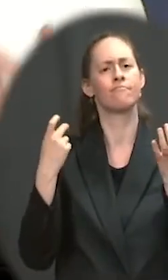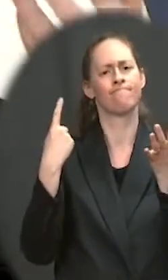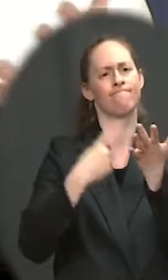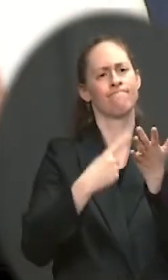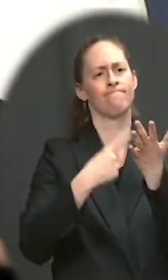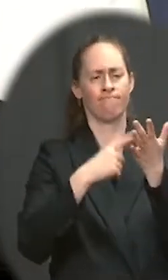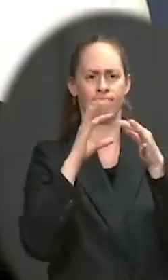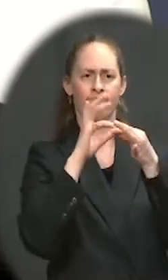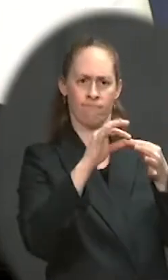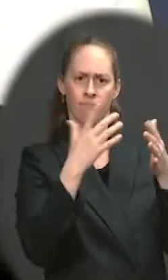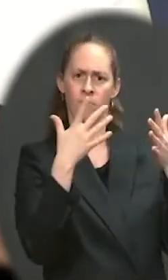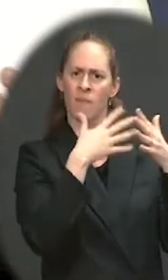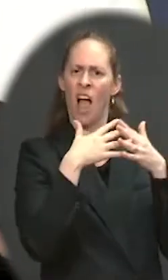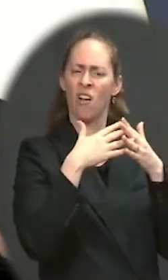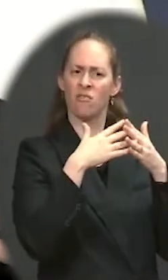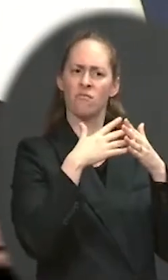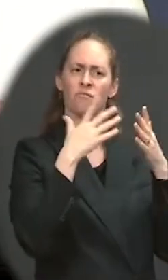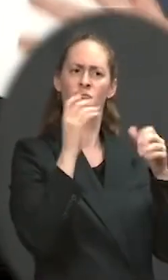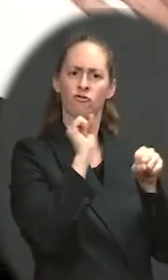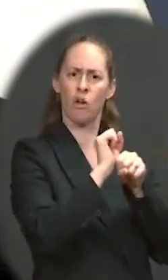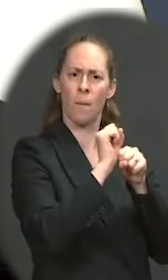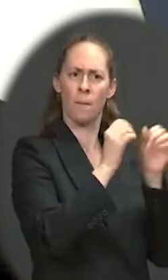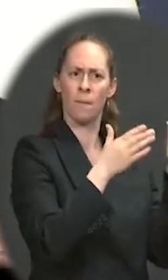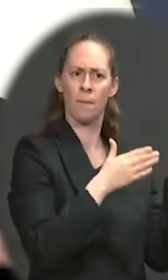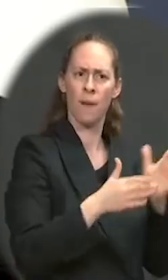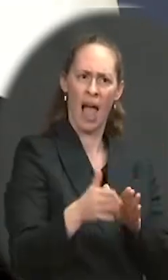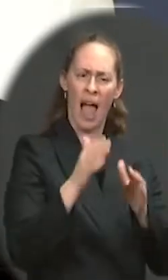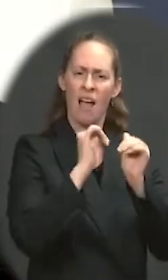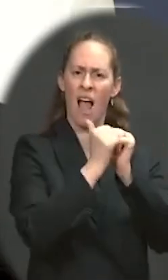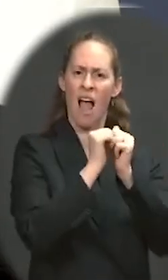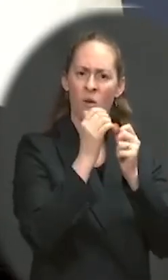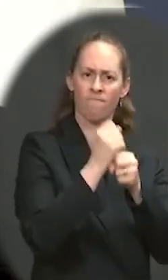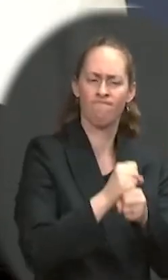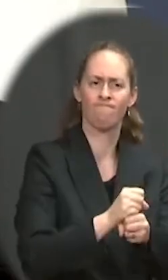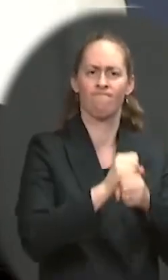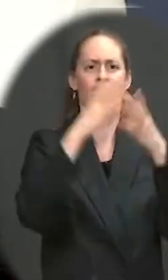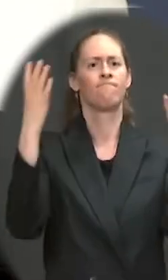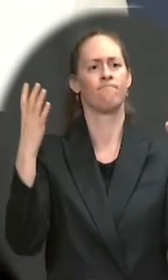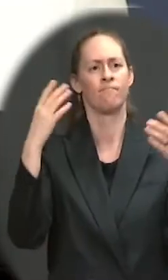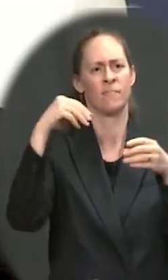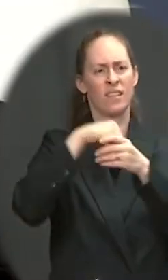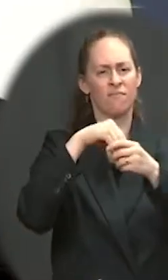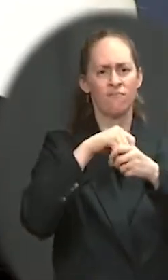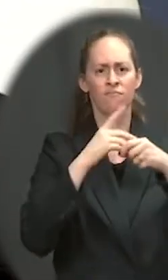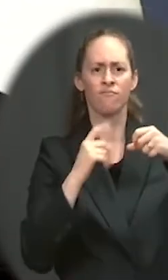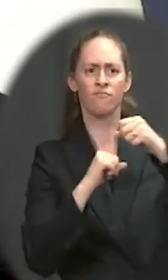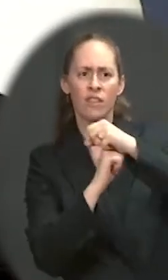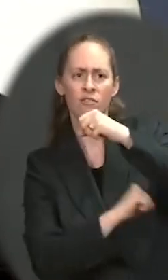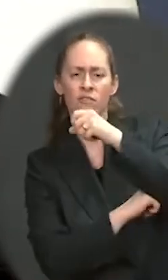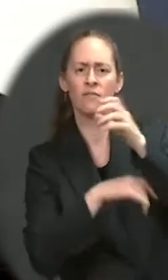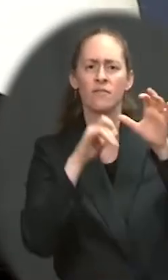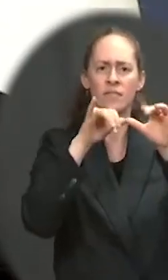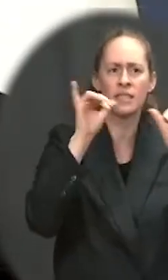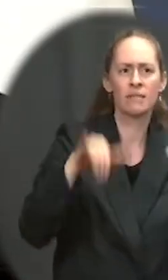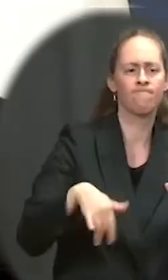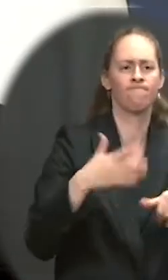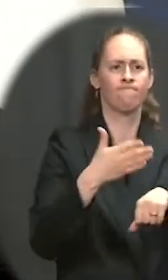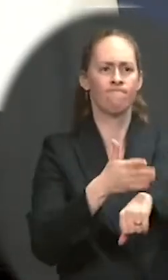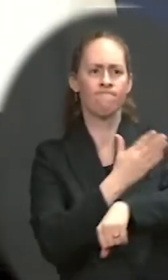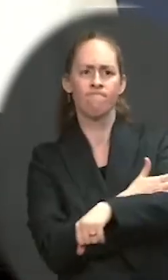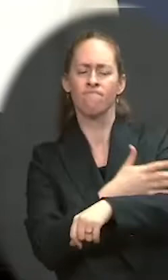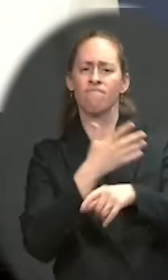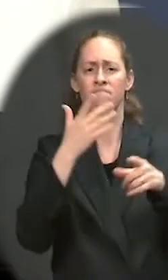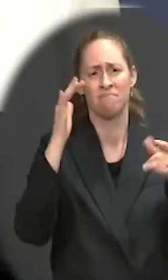a historic investment in infrastructure, rebuilding the type of bridges, roads in Louisiana that are long